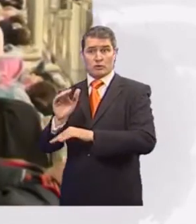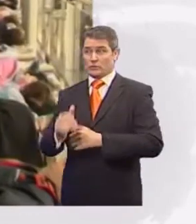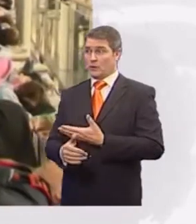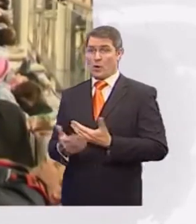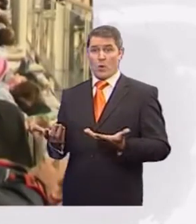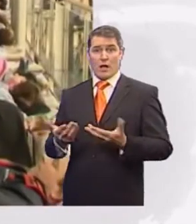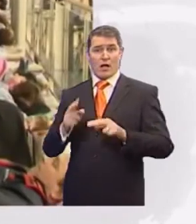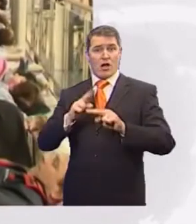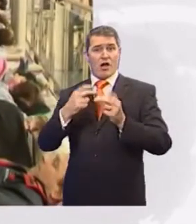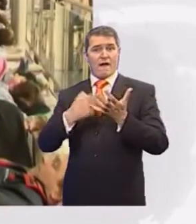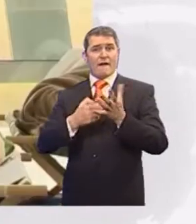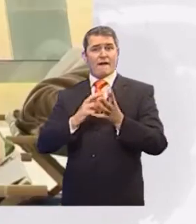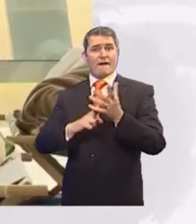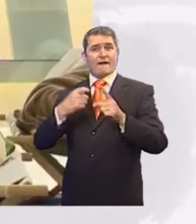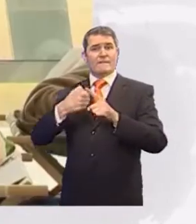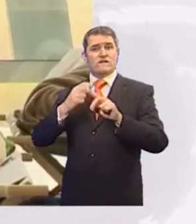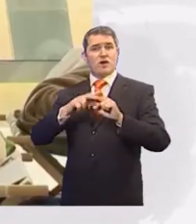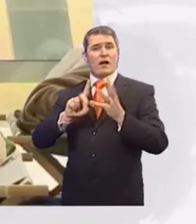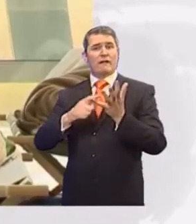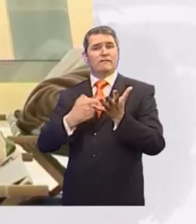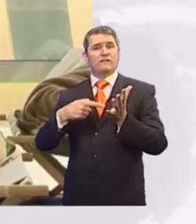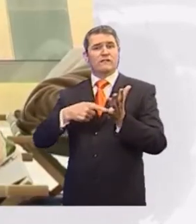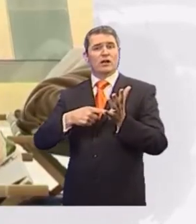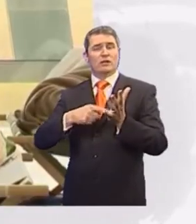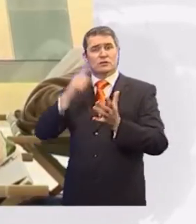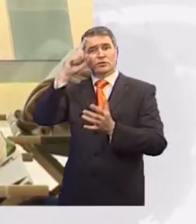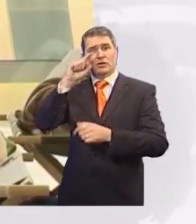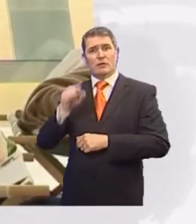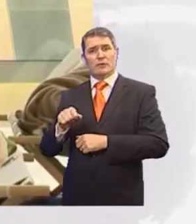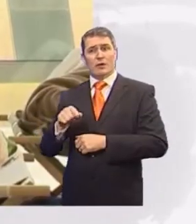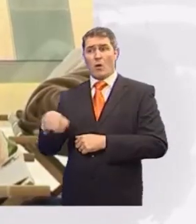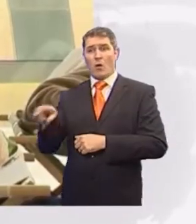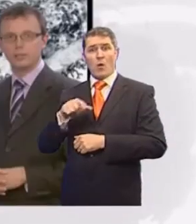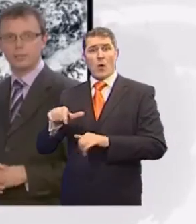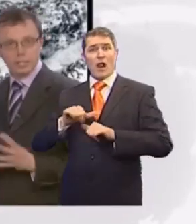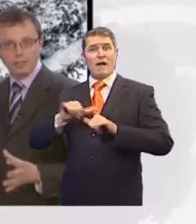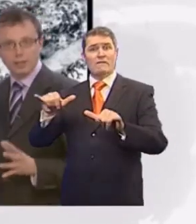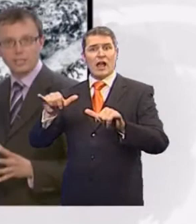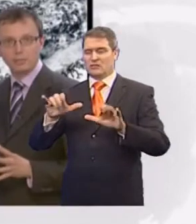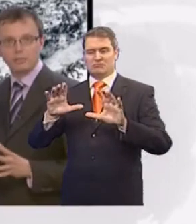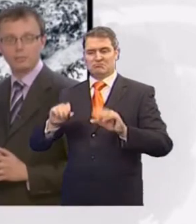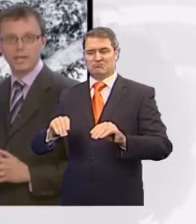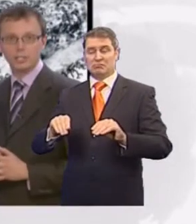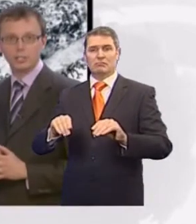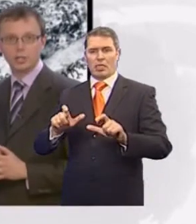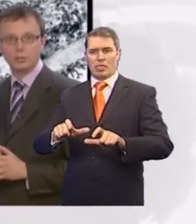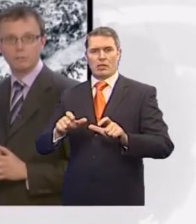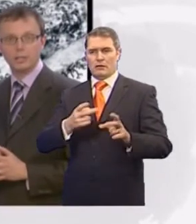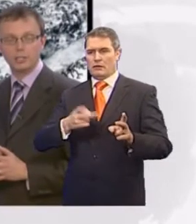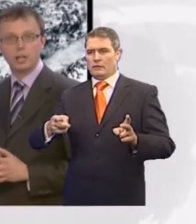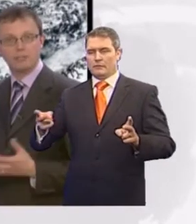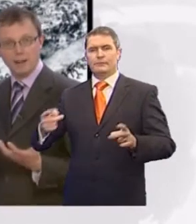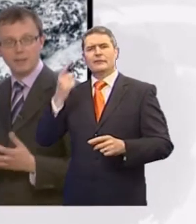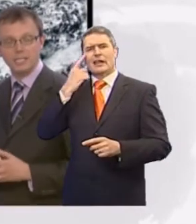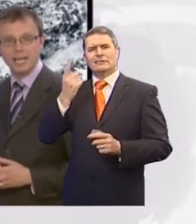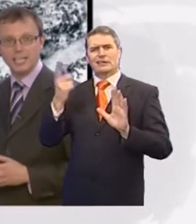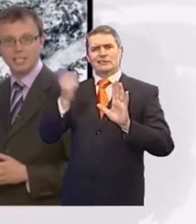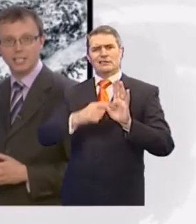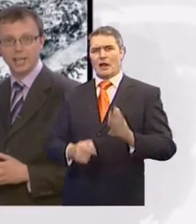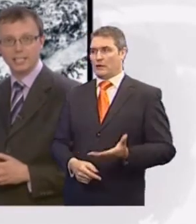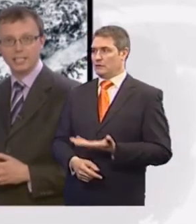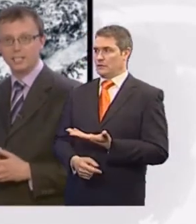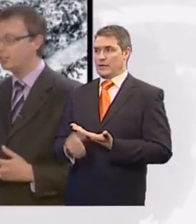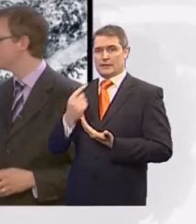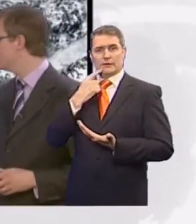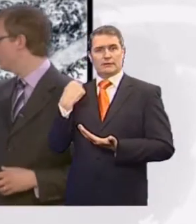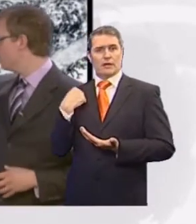scene in Frankfurt, one of Europe's busiest airports where all flights are suspended. This satellite image from NASA shows the picture around midday